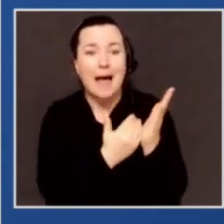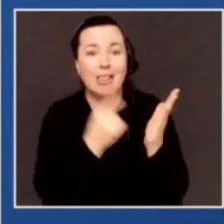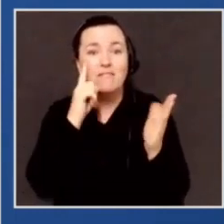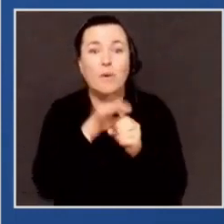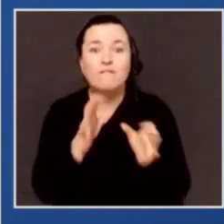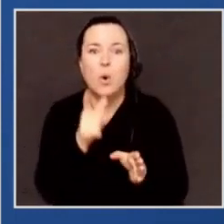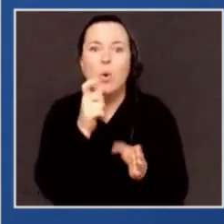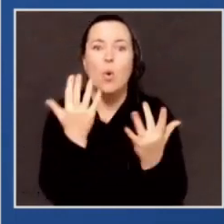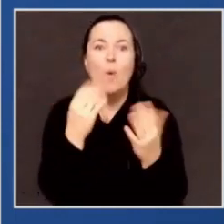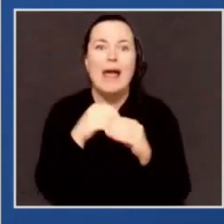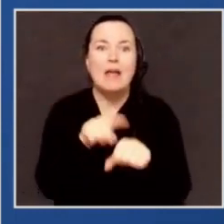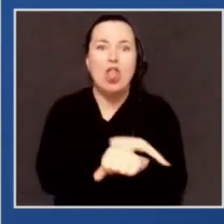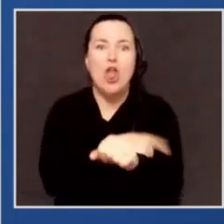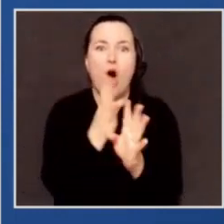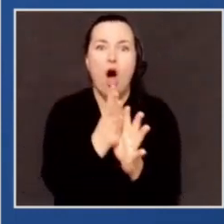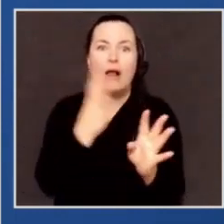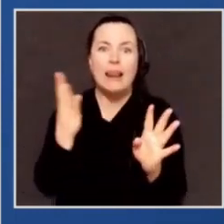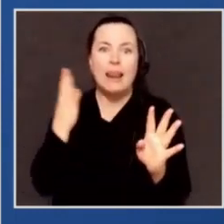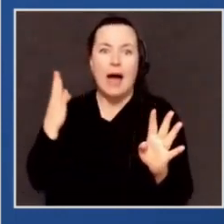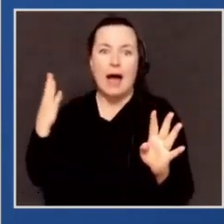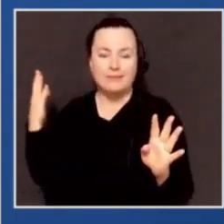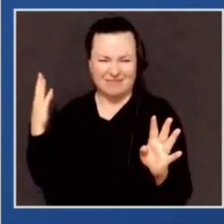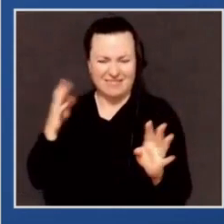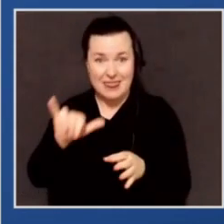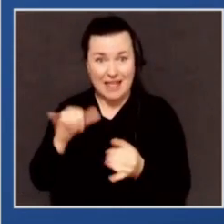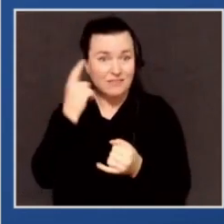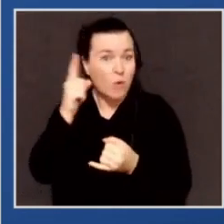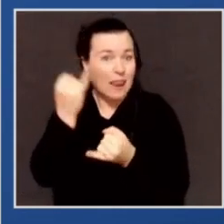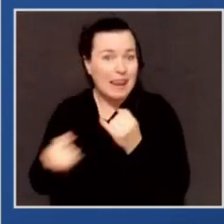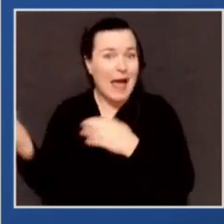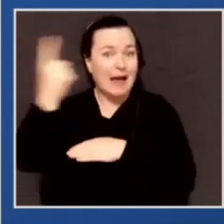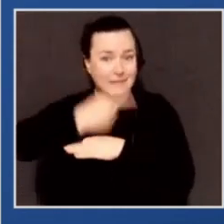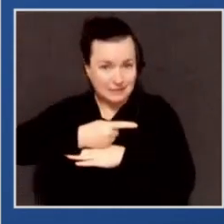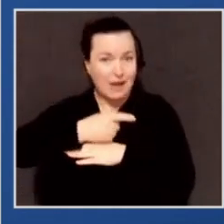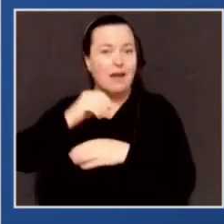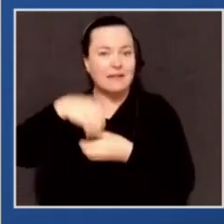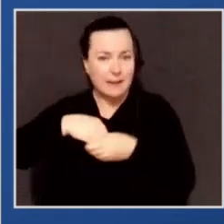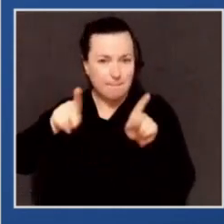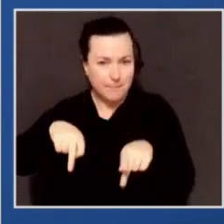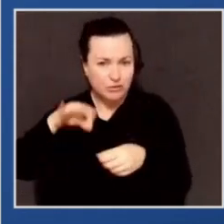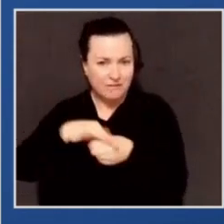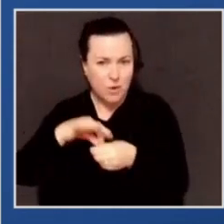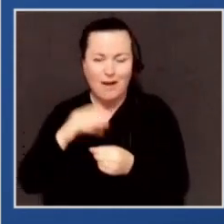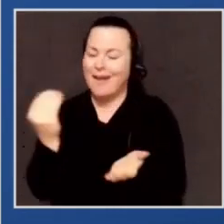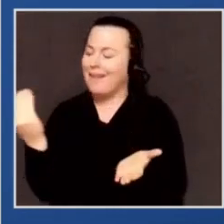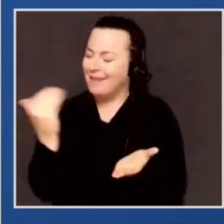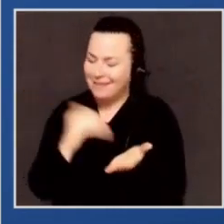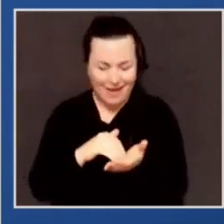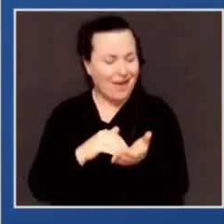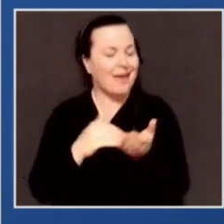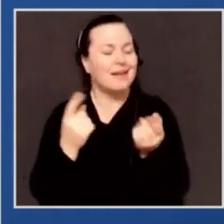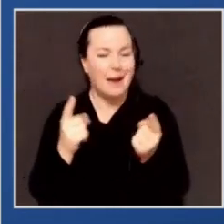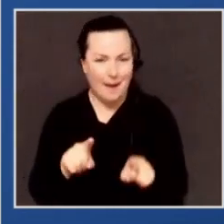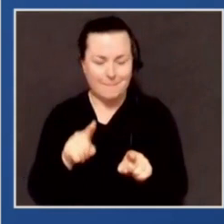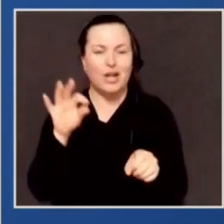in long lines. This was on the last day of in-person voting. And once again, a court dismissed these claims.